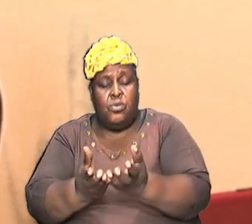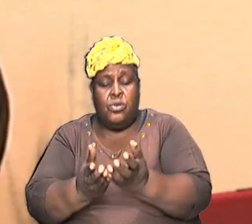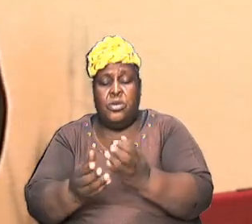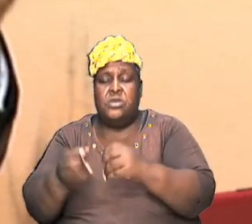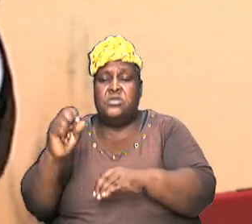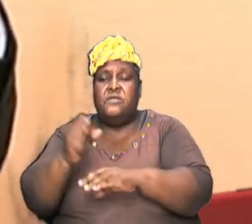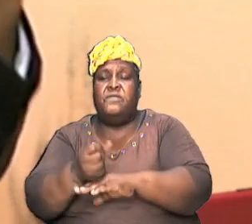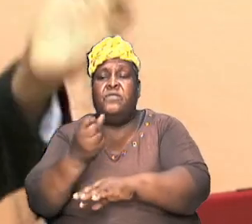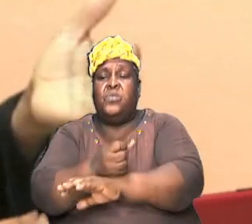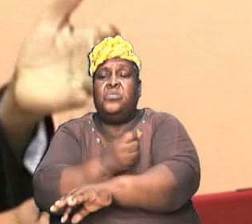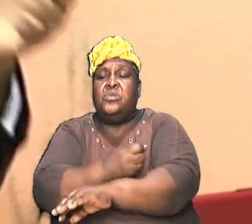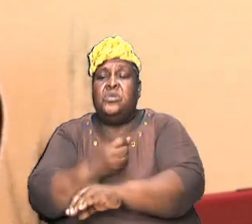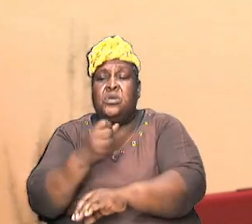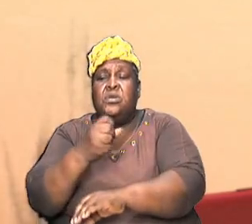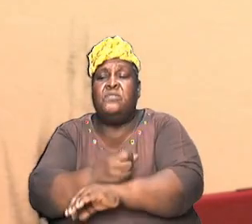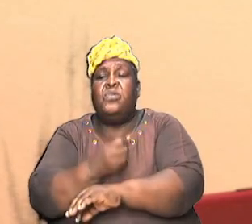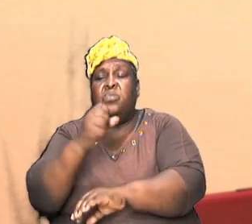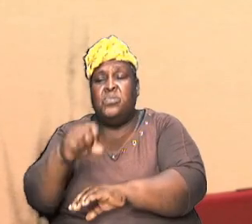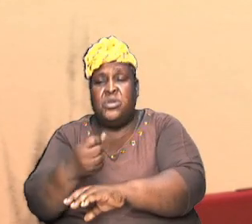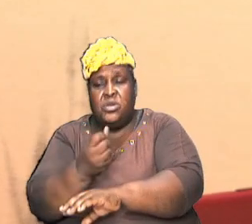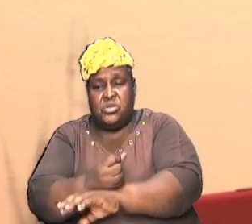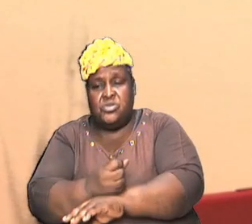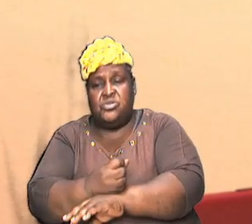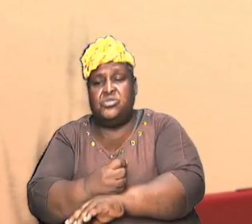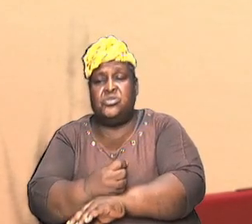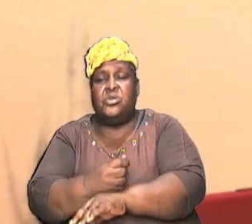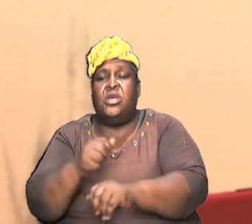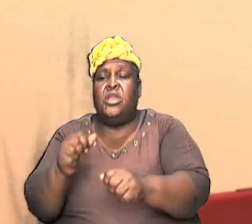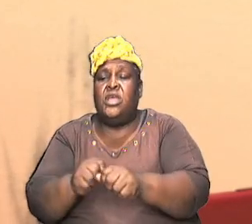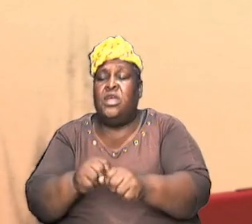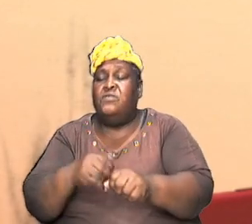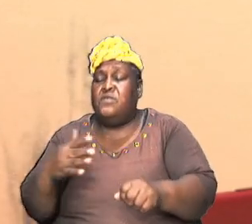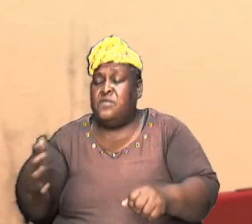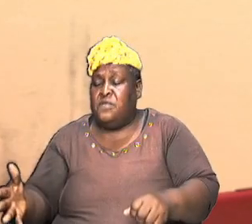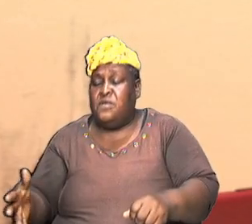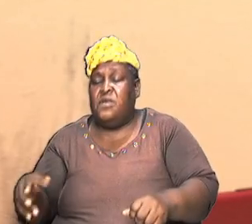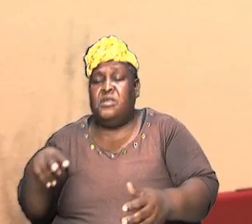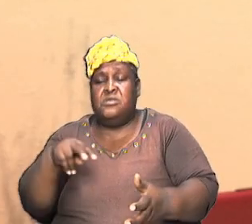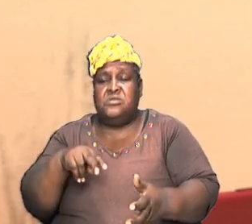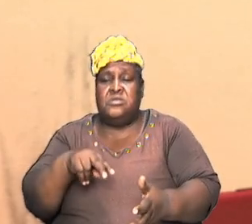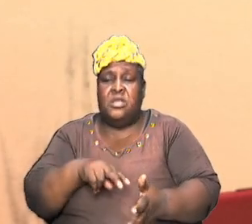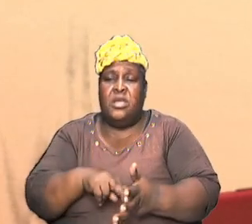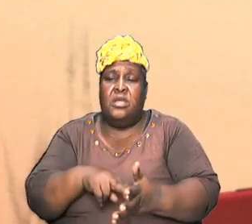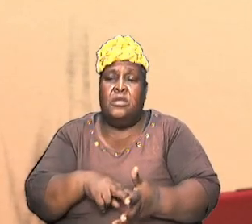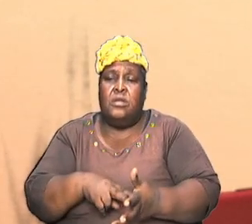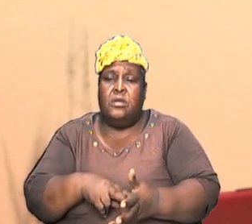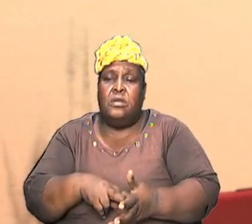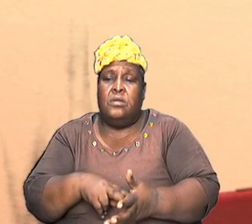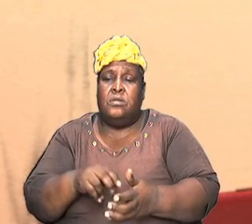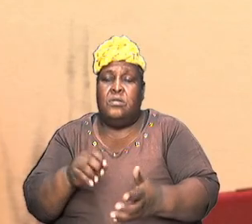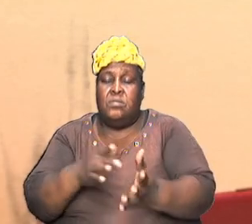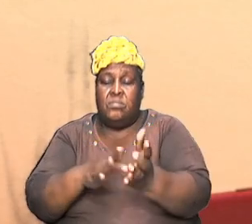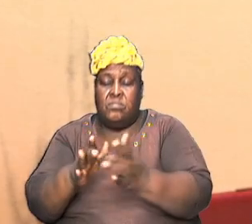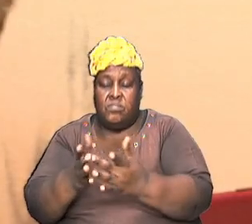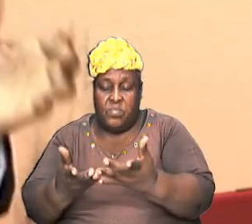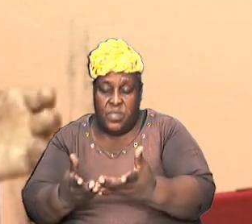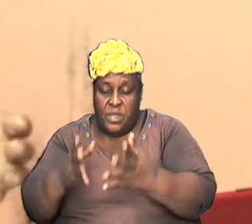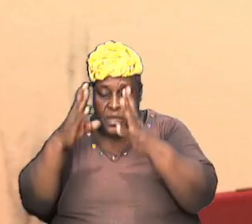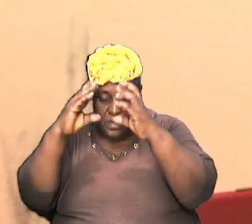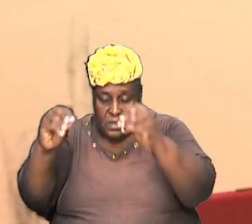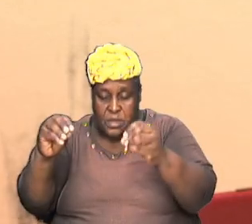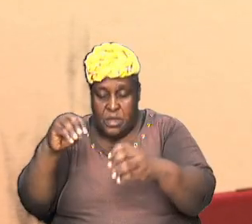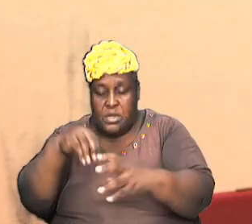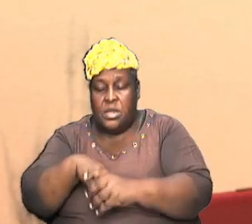everything else stands as it relates to the Bible and the things that are taught in and from the